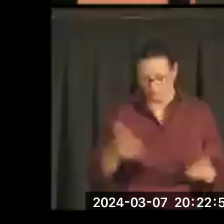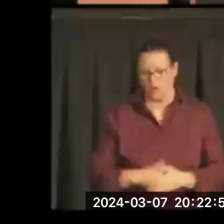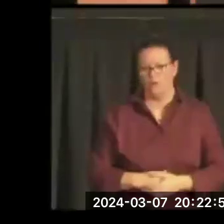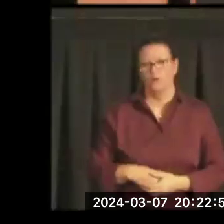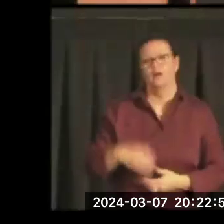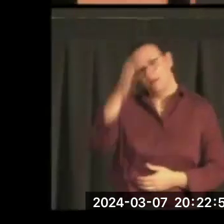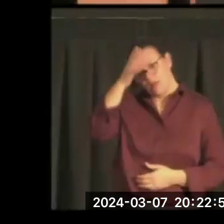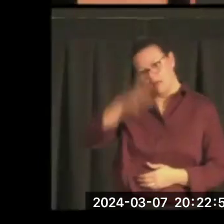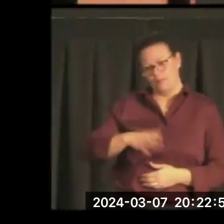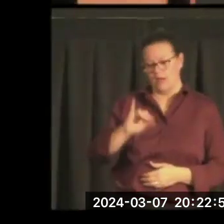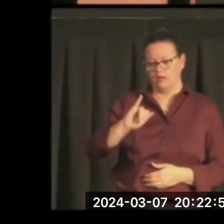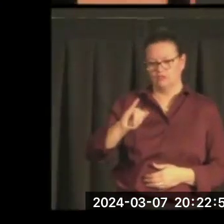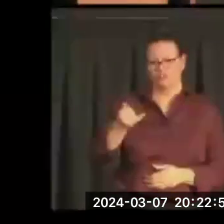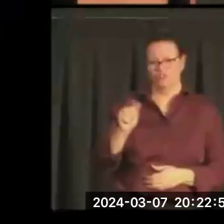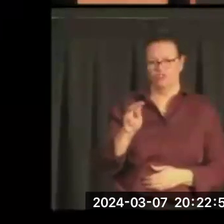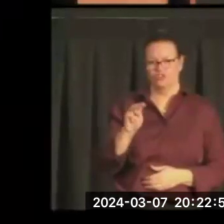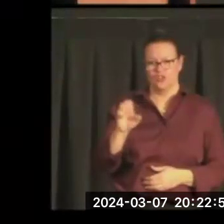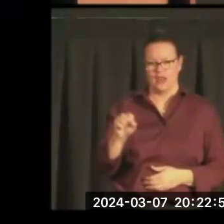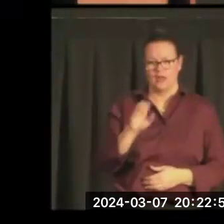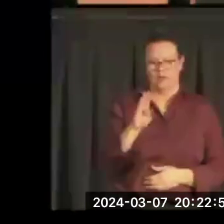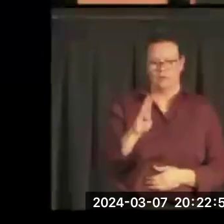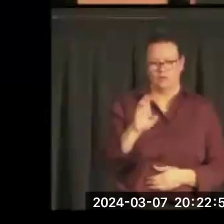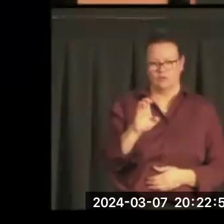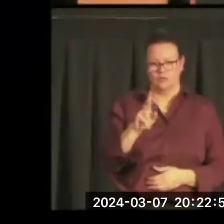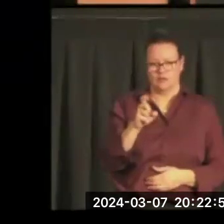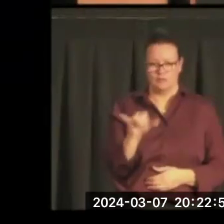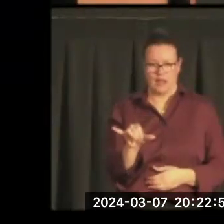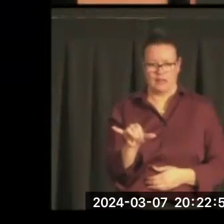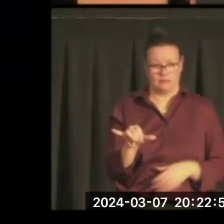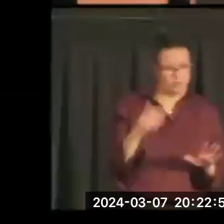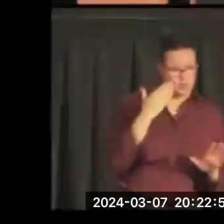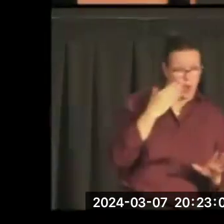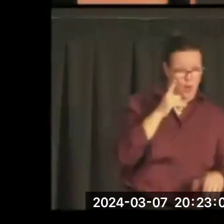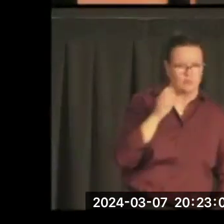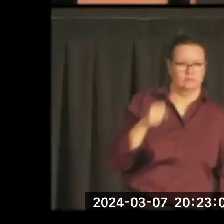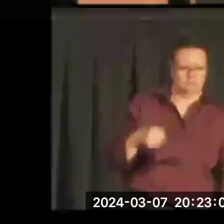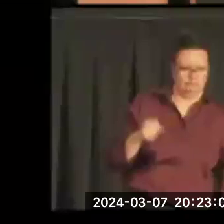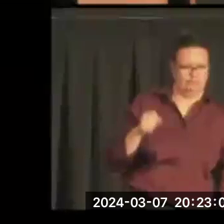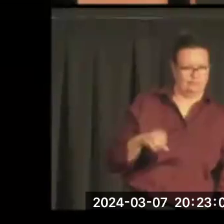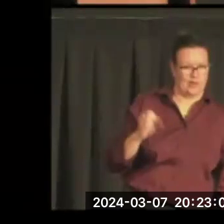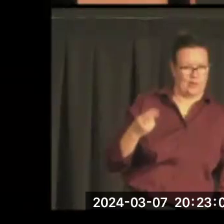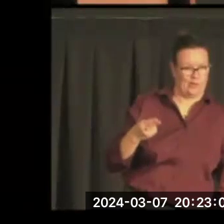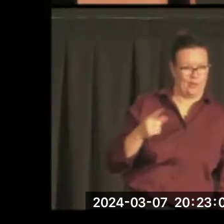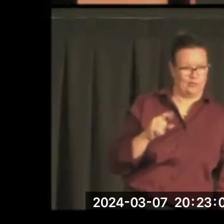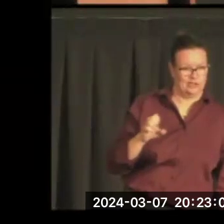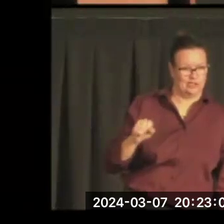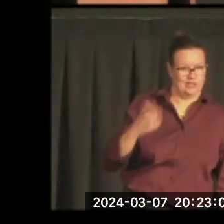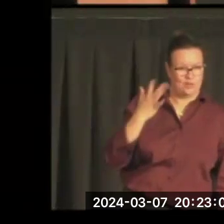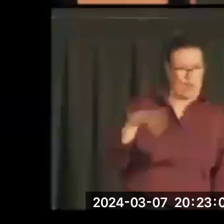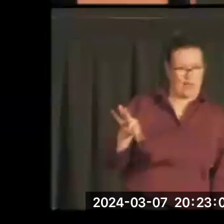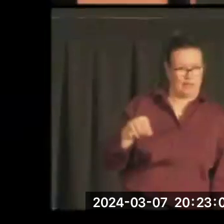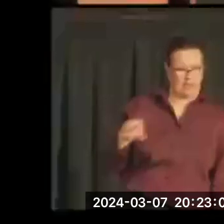James Buckley. And if you know James Buckley. Right? Some of you are nodding your head. You say, oh geez. Why would you quote James Buckley?